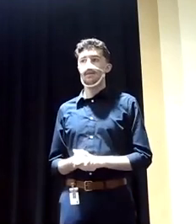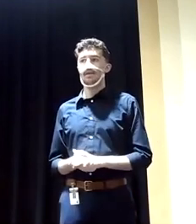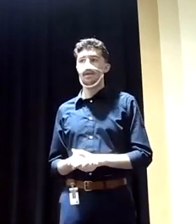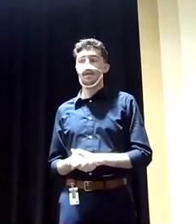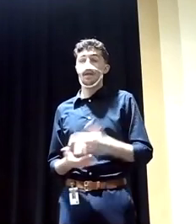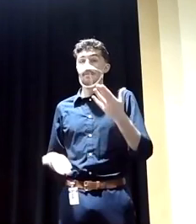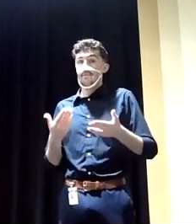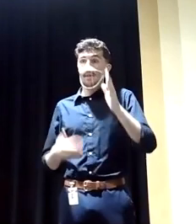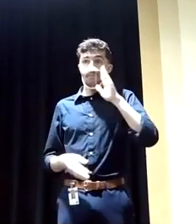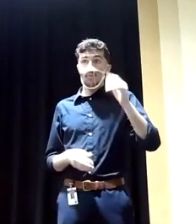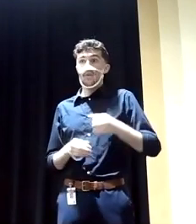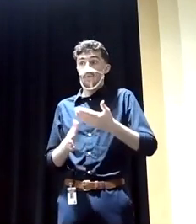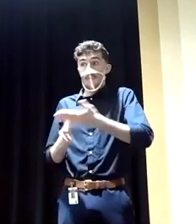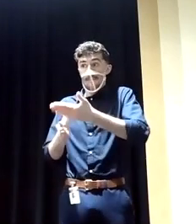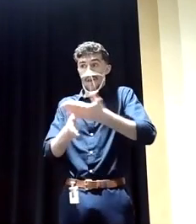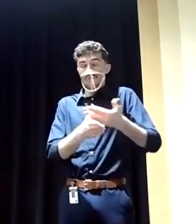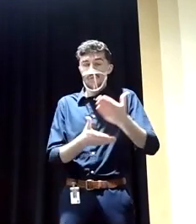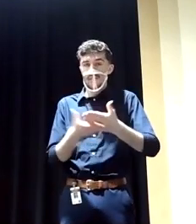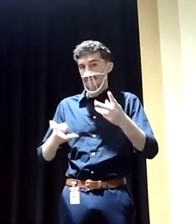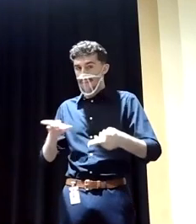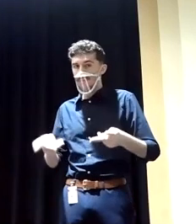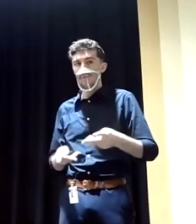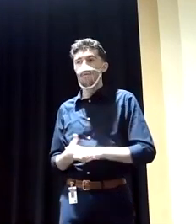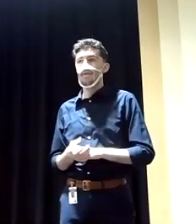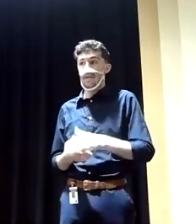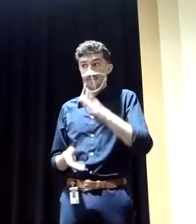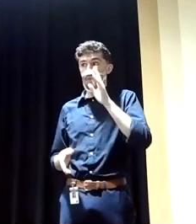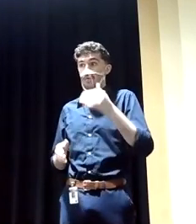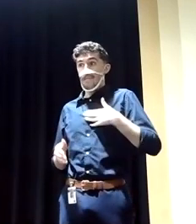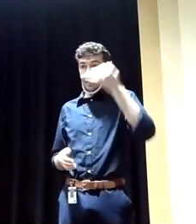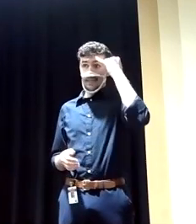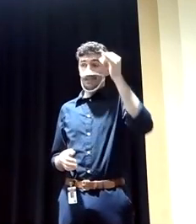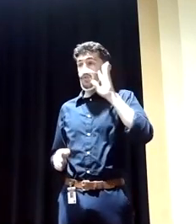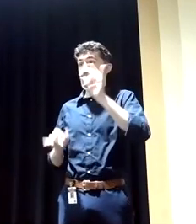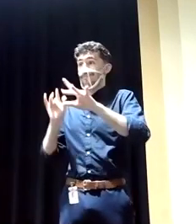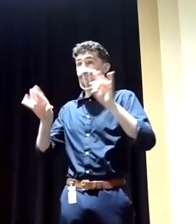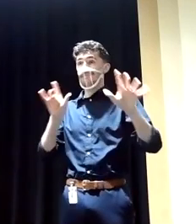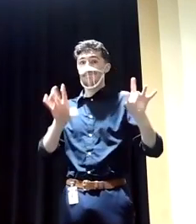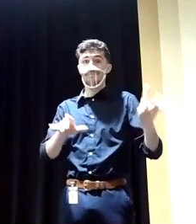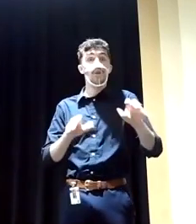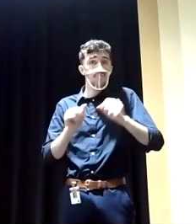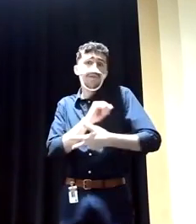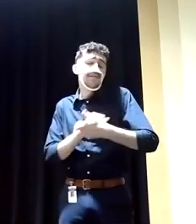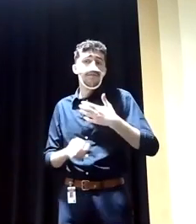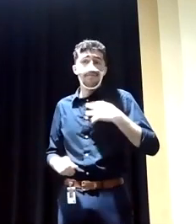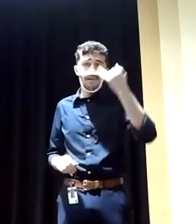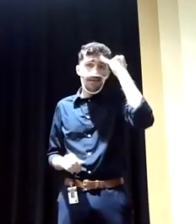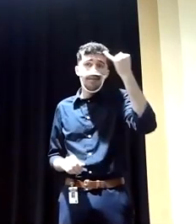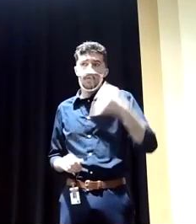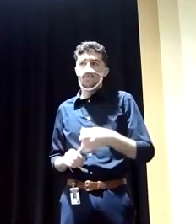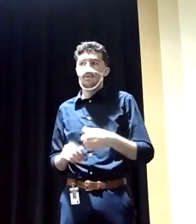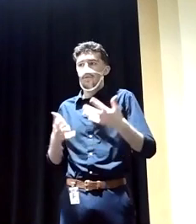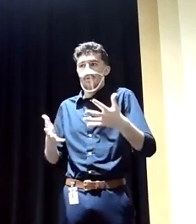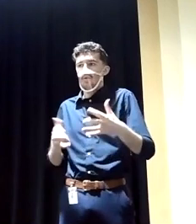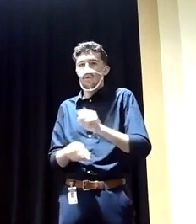people's cages? Yes, I'm going to rattle some people's cages. I'm going to give everybody my ideas. You can steal my ideas. You pretty much are already working for